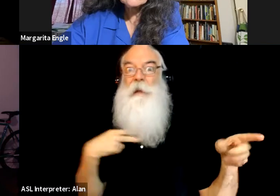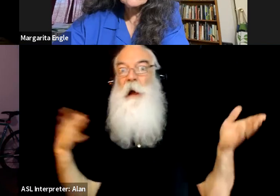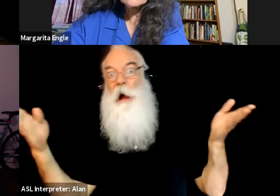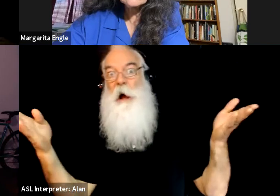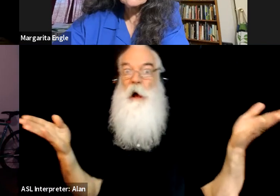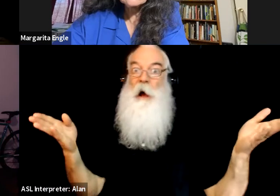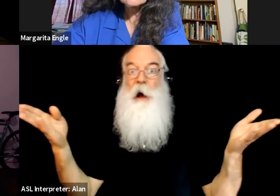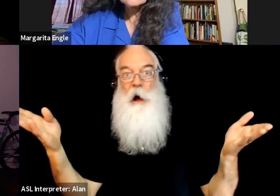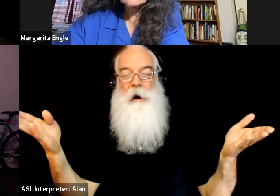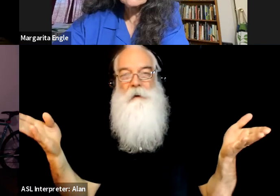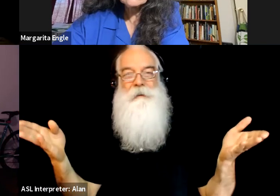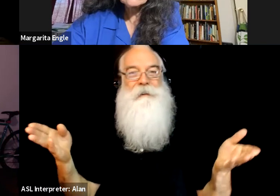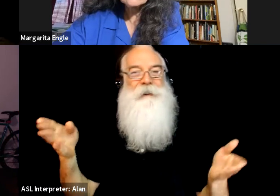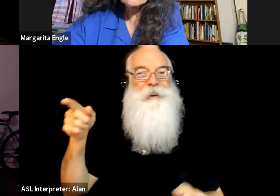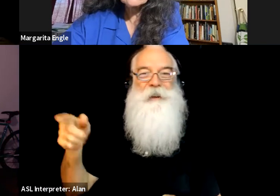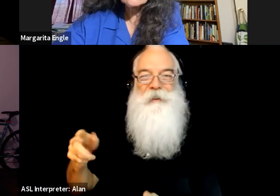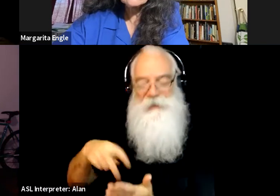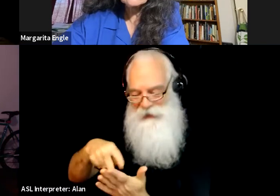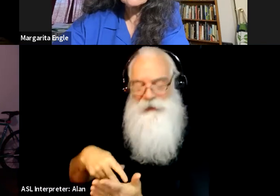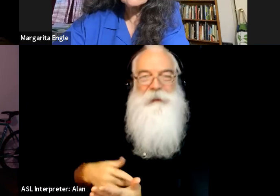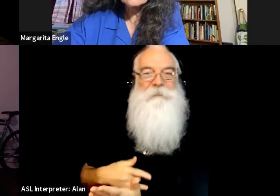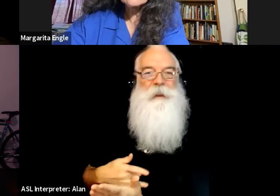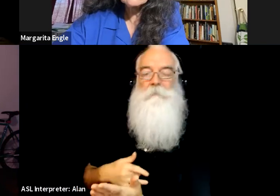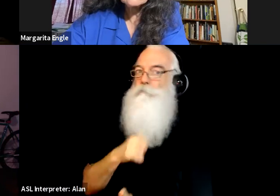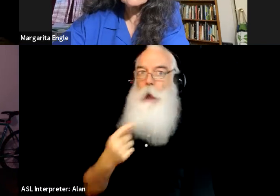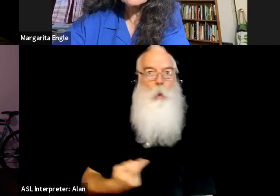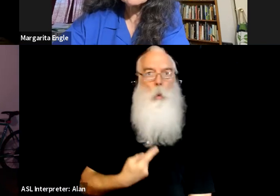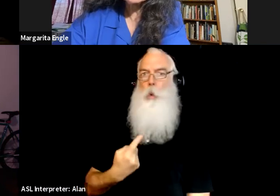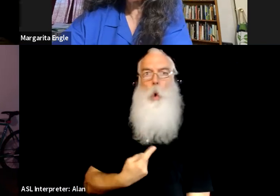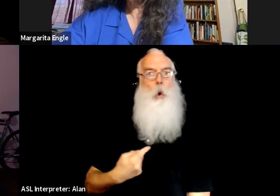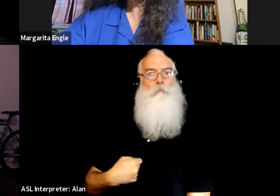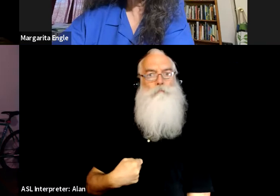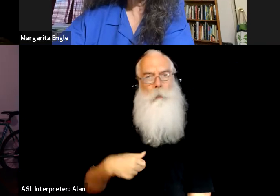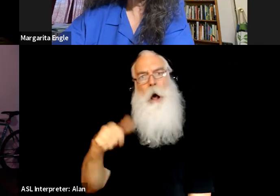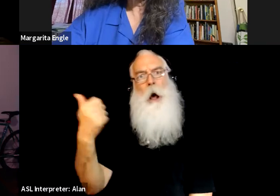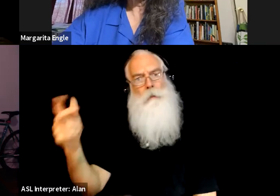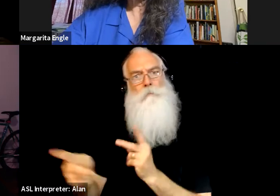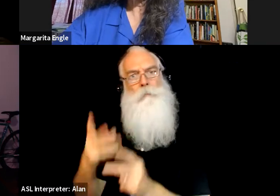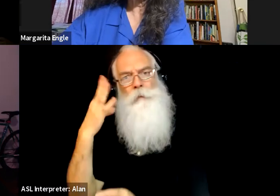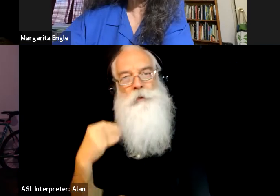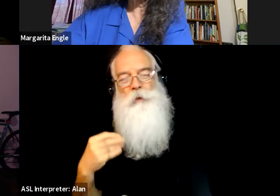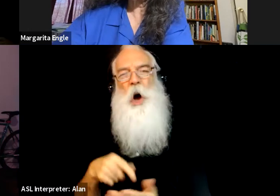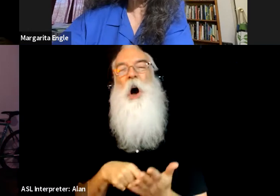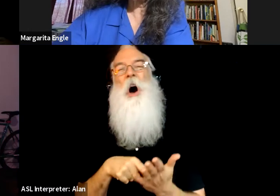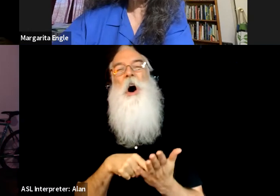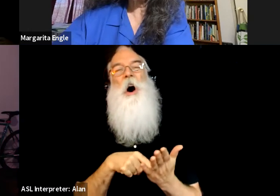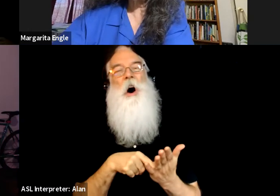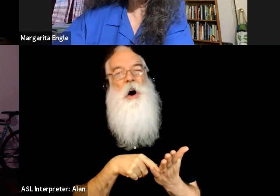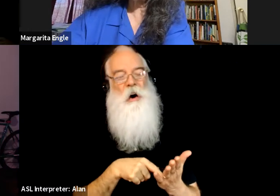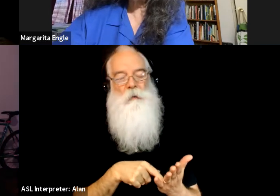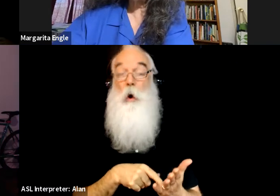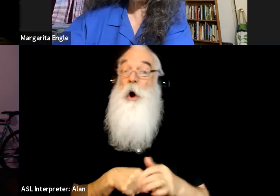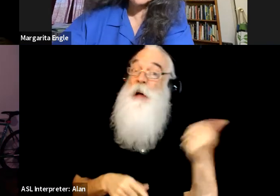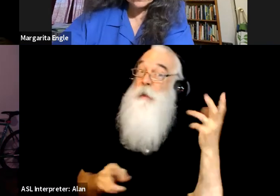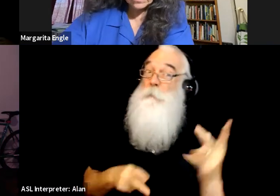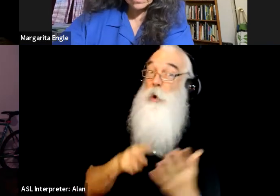have a friend through this book or for another child to have that experience of being able to say, oh, this is maybe what my friend is going through or this kid